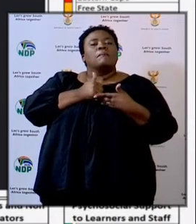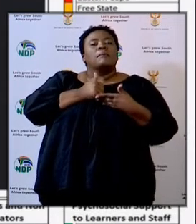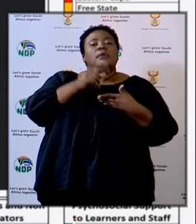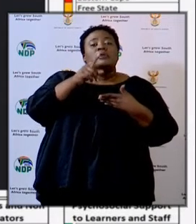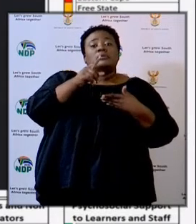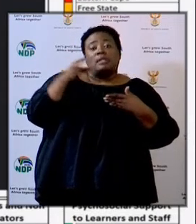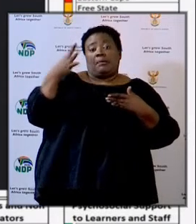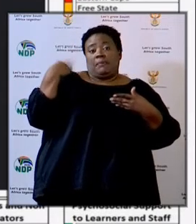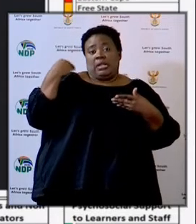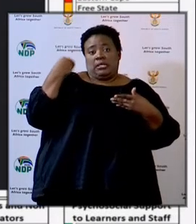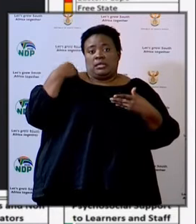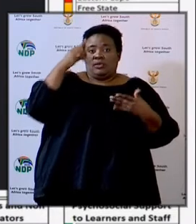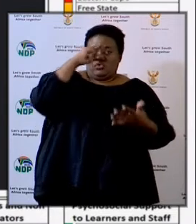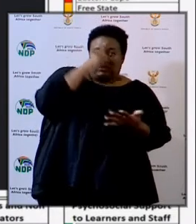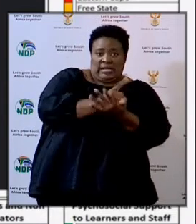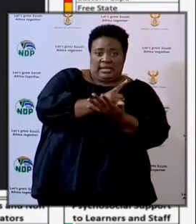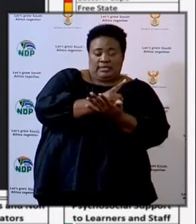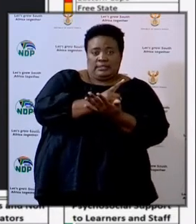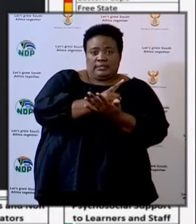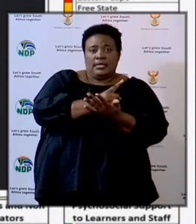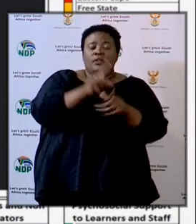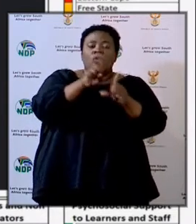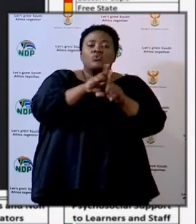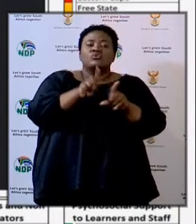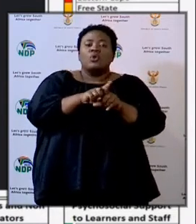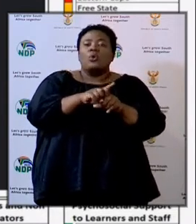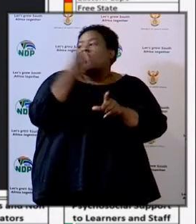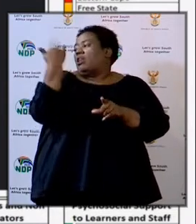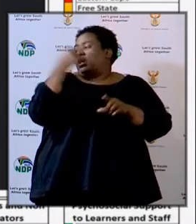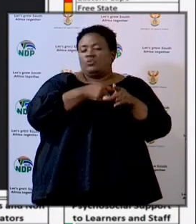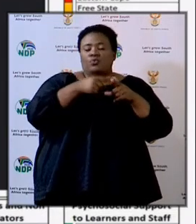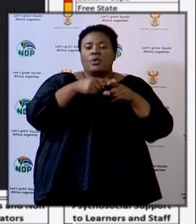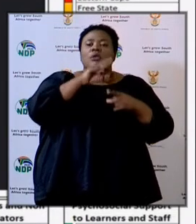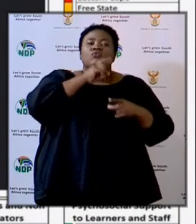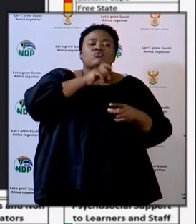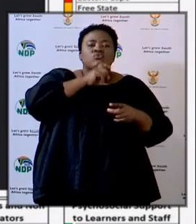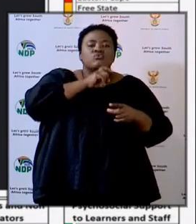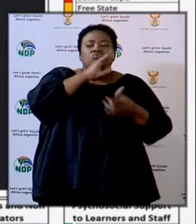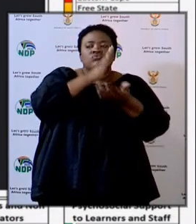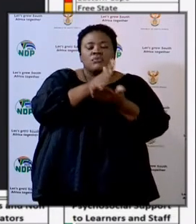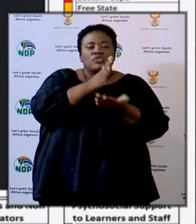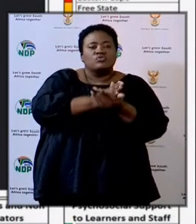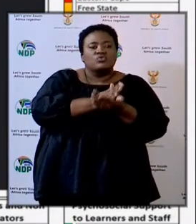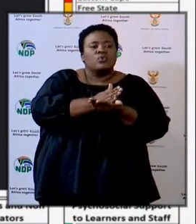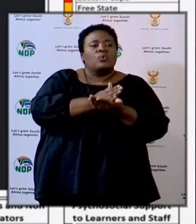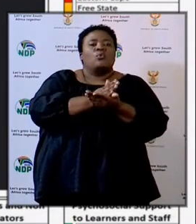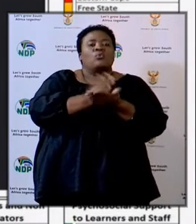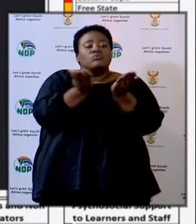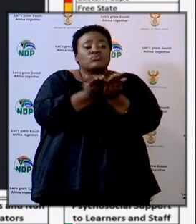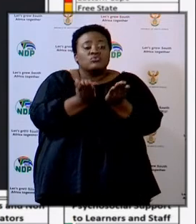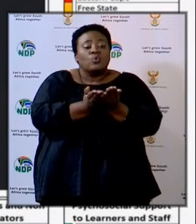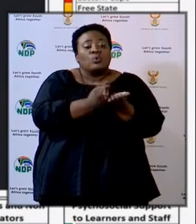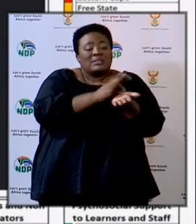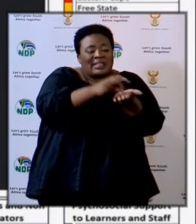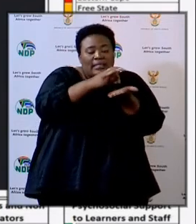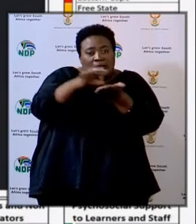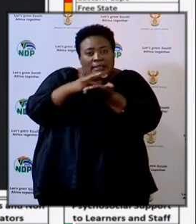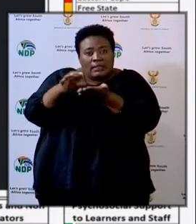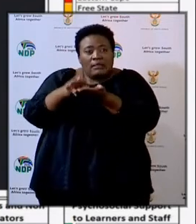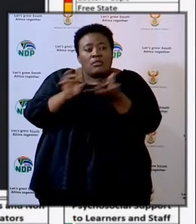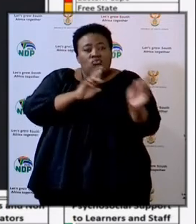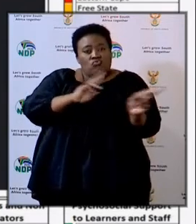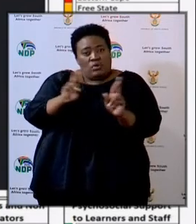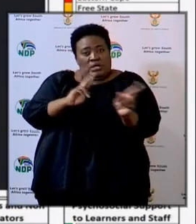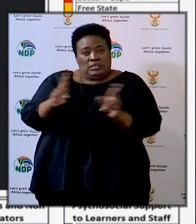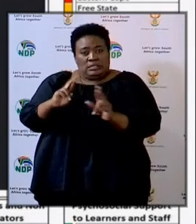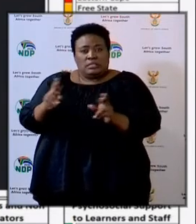ministers to use the week that has just gone past to mop up and to ramp up the